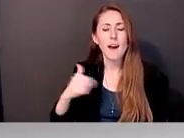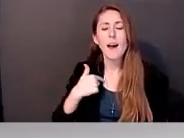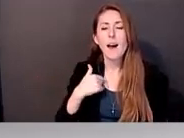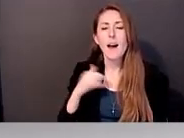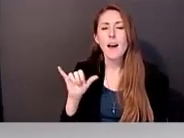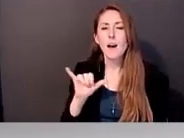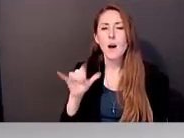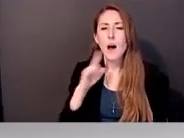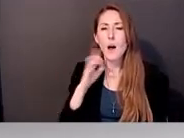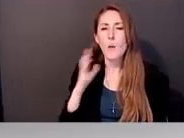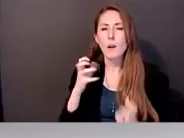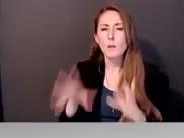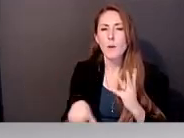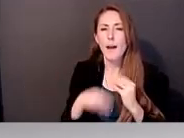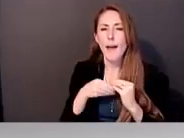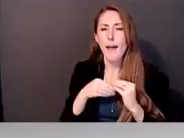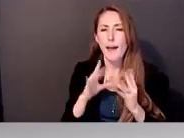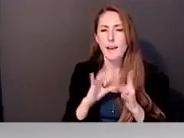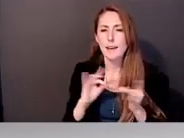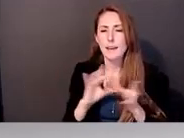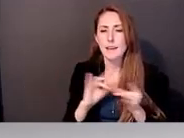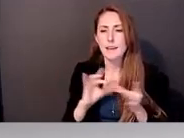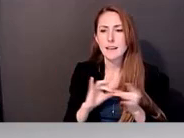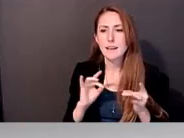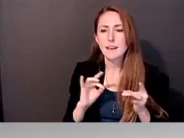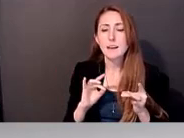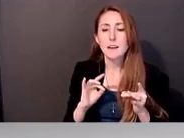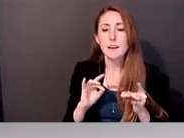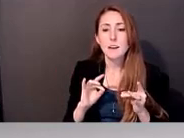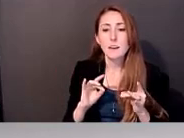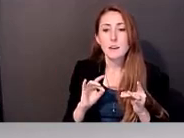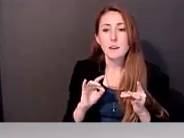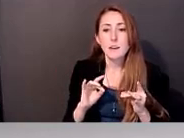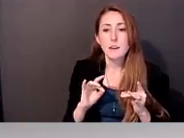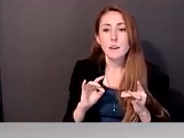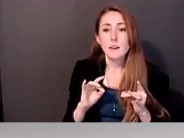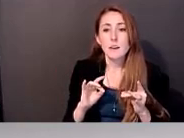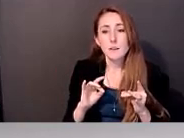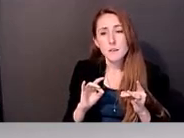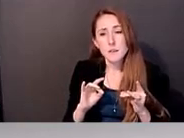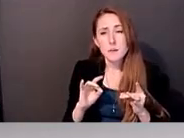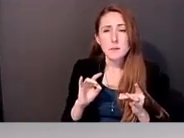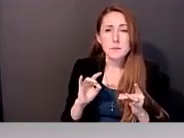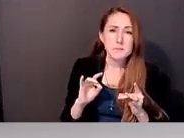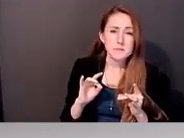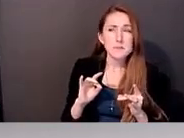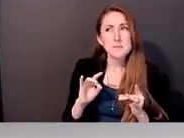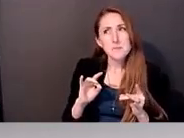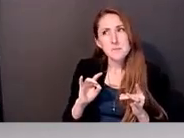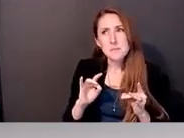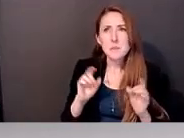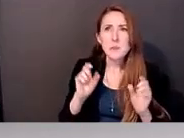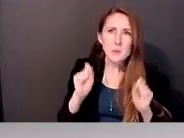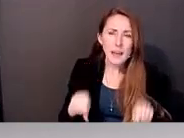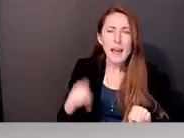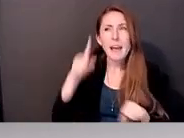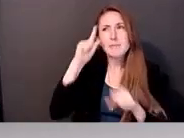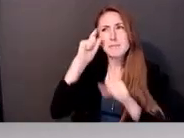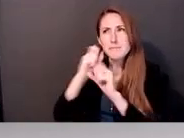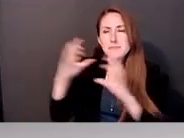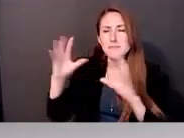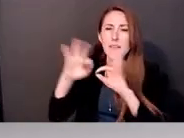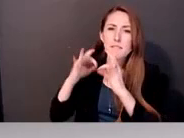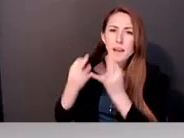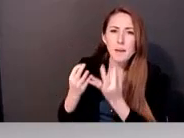that. I mean, people can be led to think of a stereotype of a family farm and a community